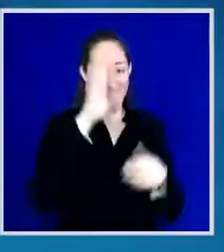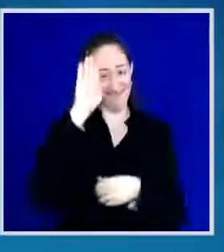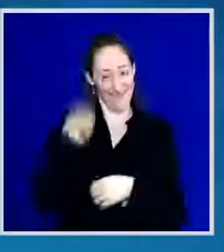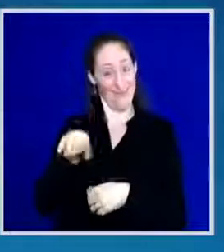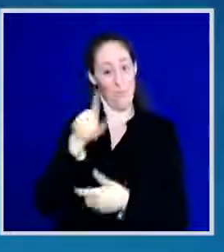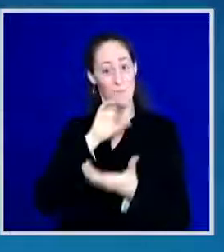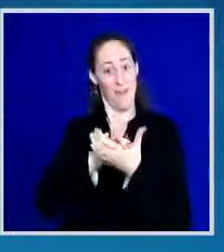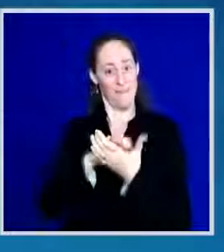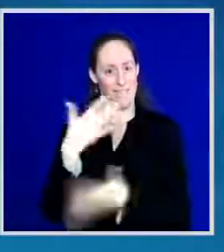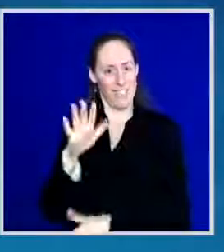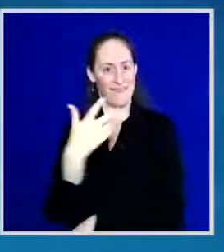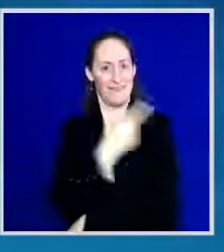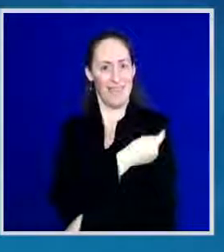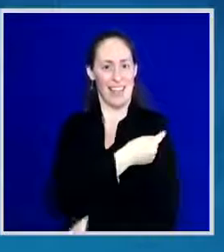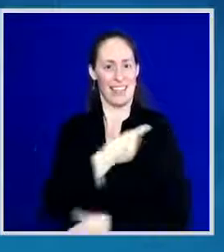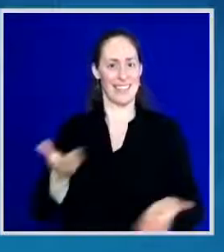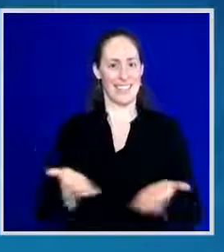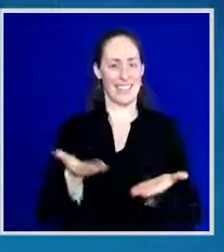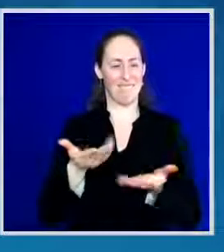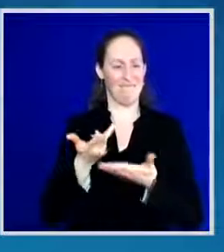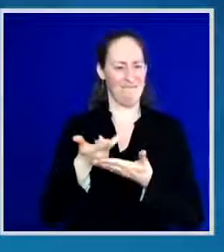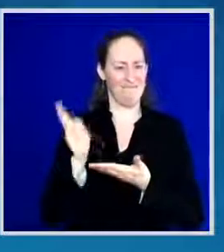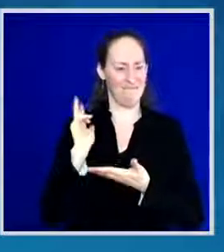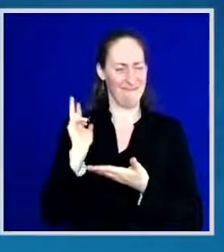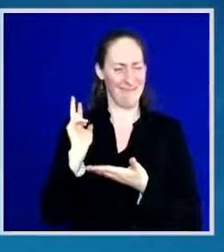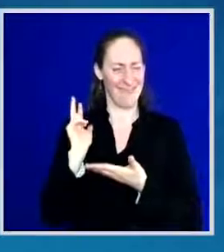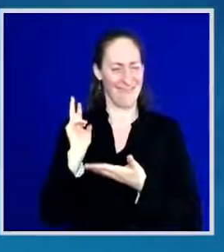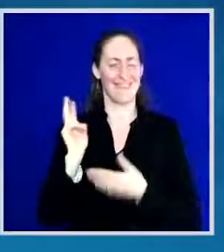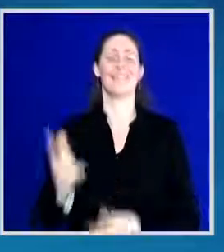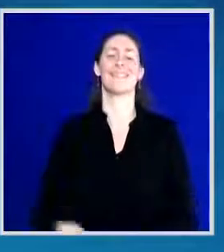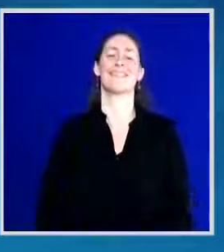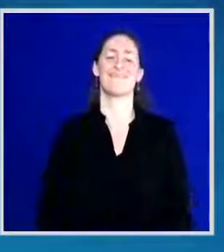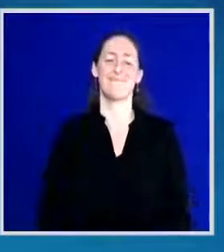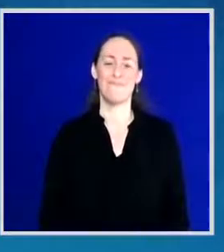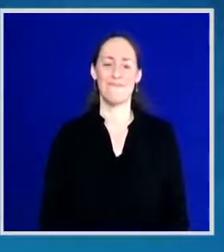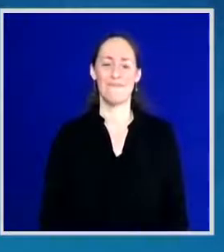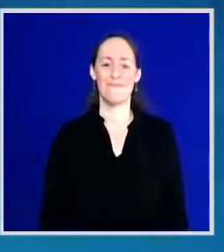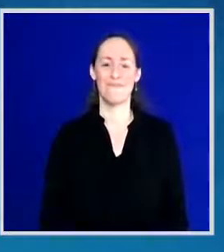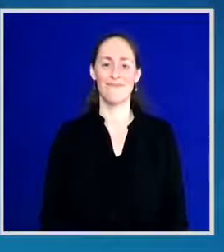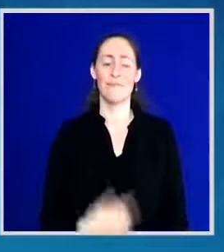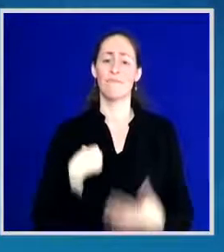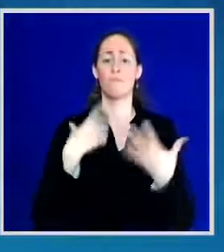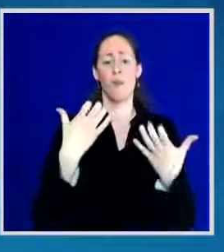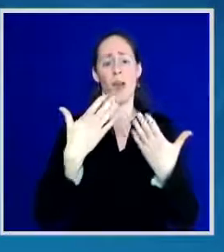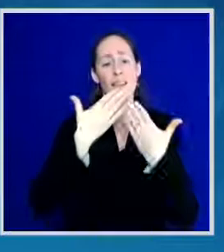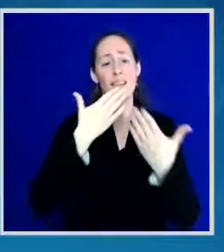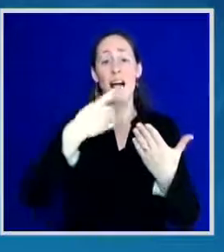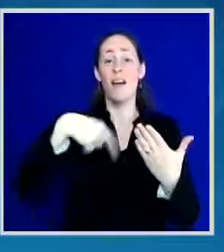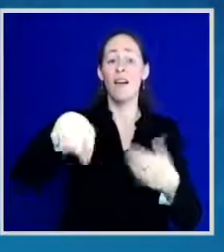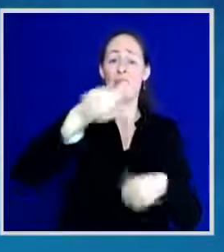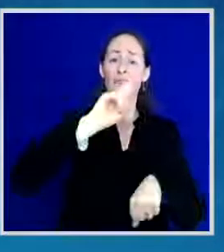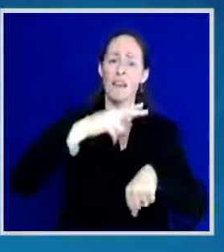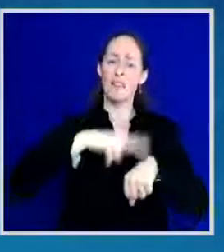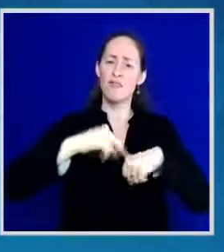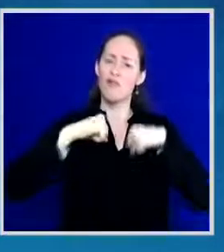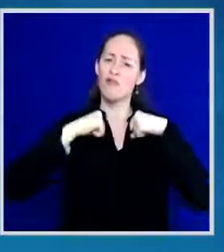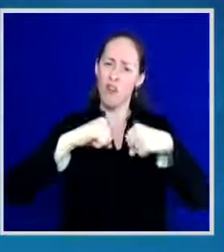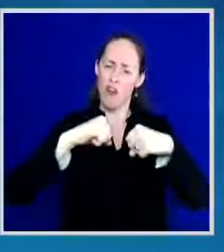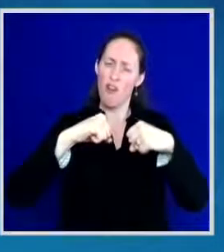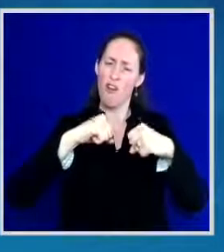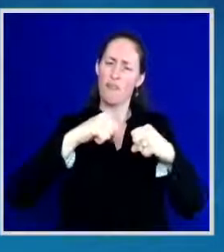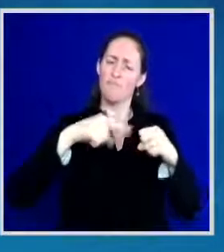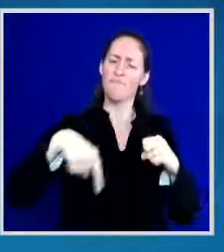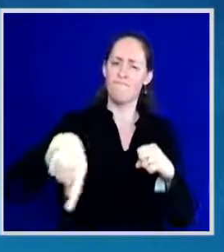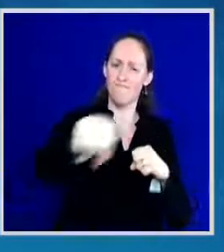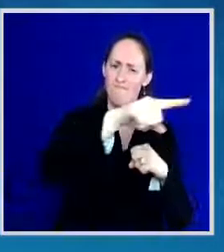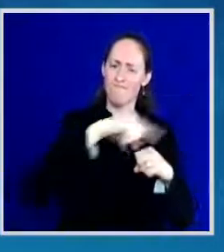ago. I want to say to General Cowan and National Guard a special thanks and also special salute and Governor Hogan